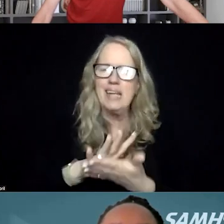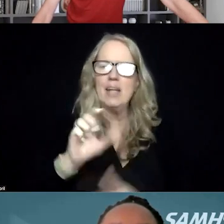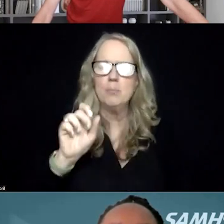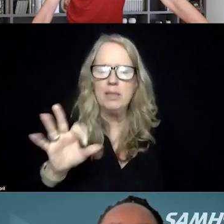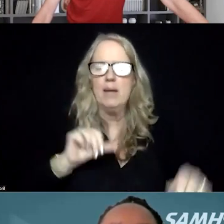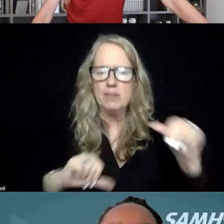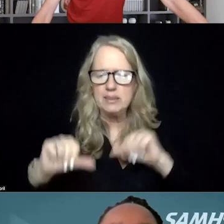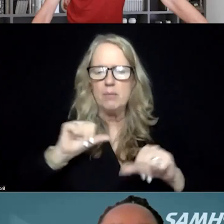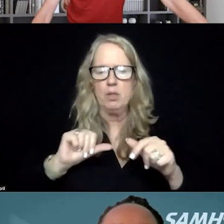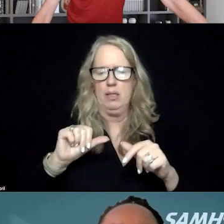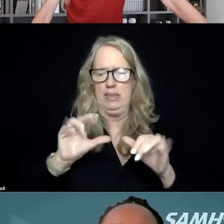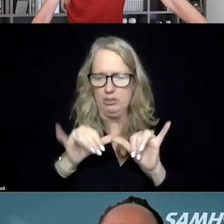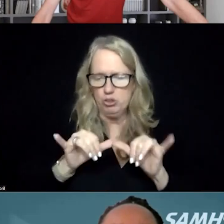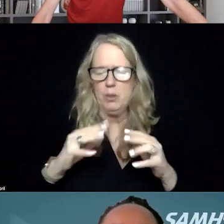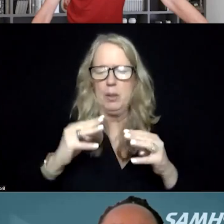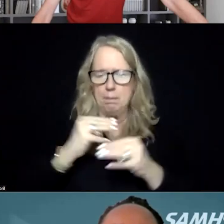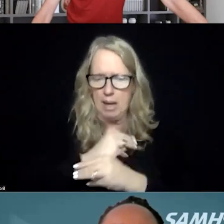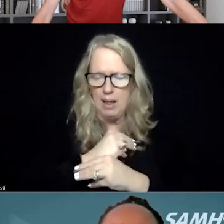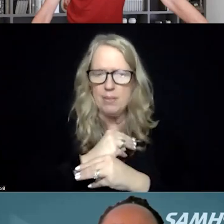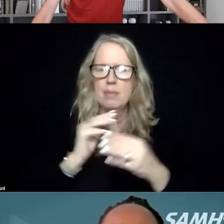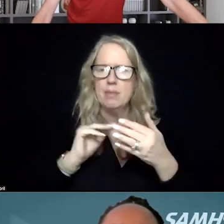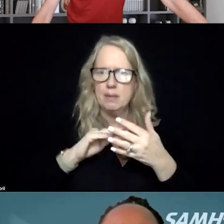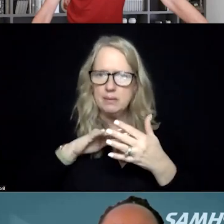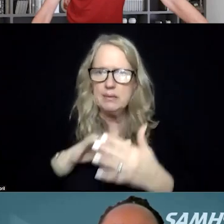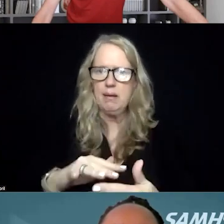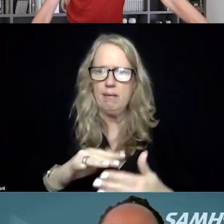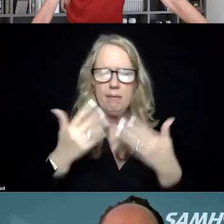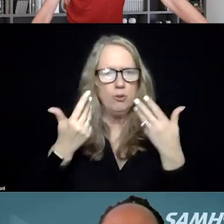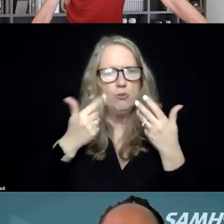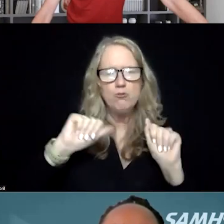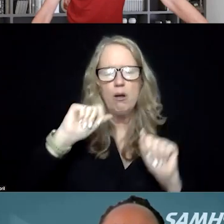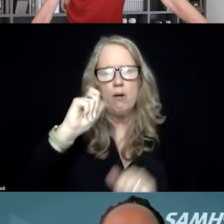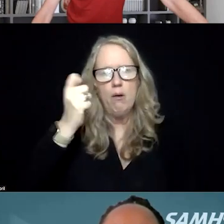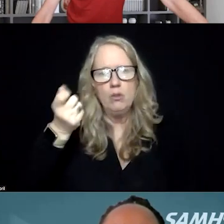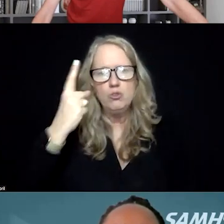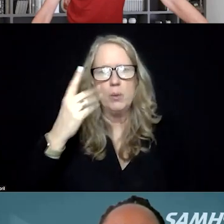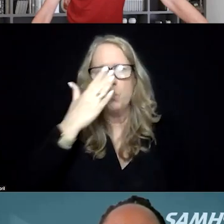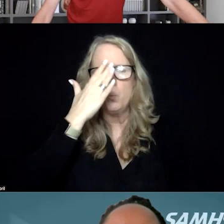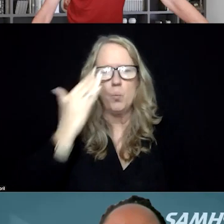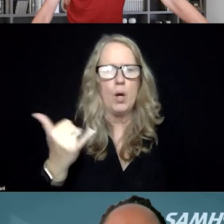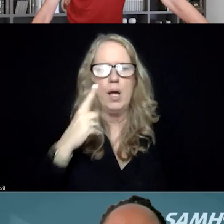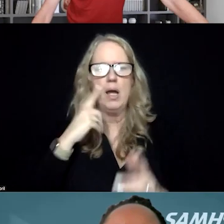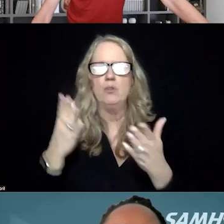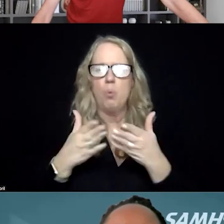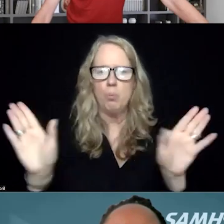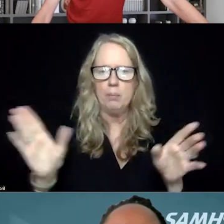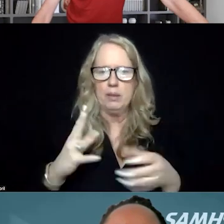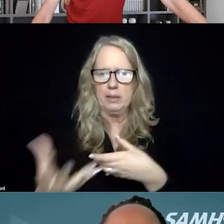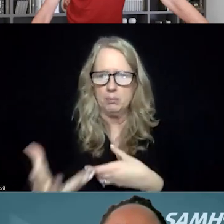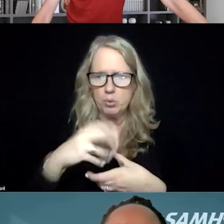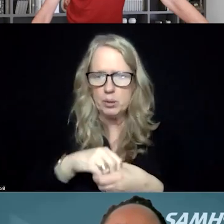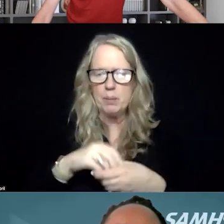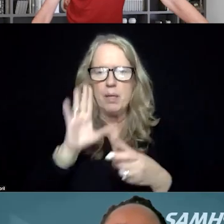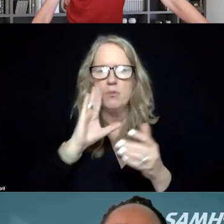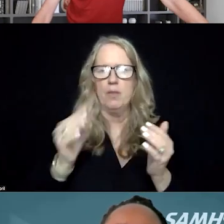Engineering, and Math Study, um, to understand, um, why there is not public participation, um, at the,